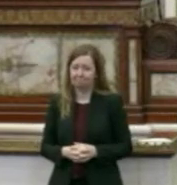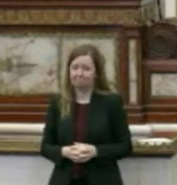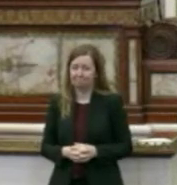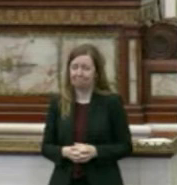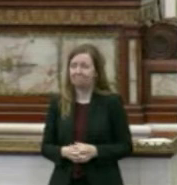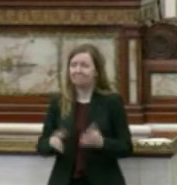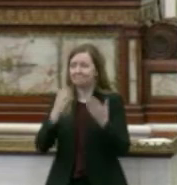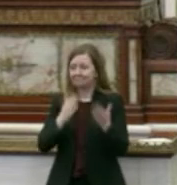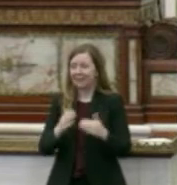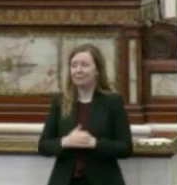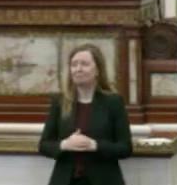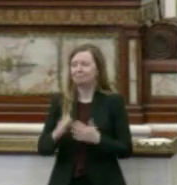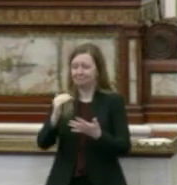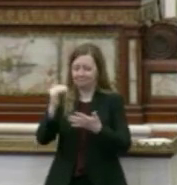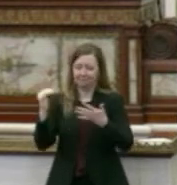Thank you, Mr. Pinckney.